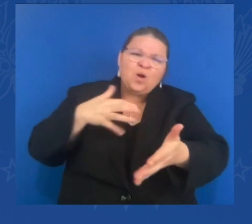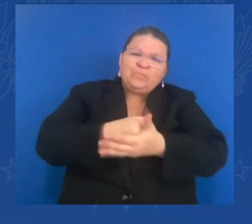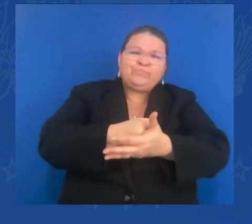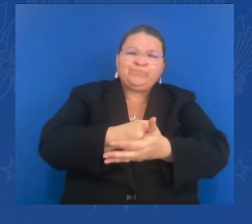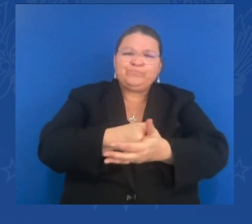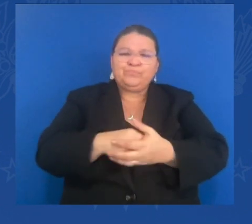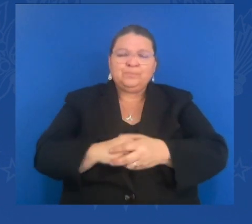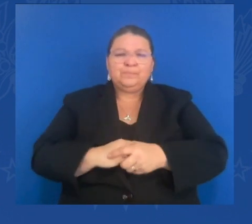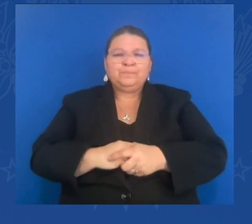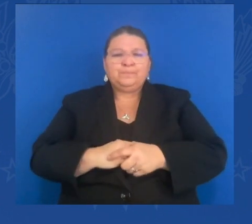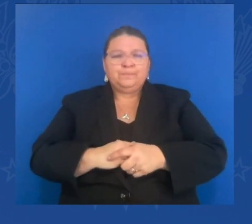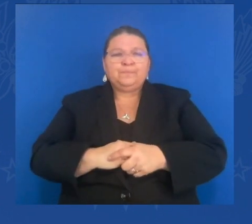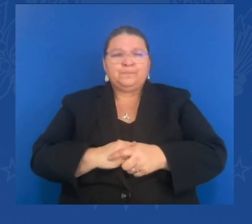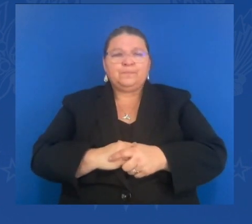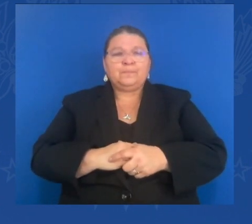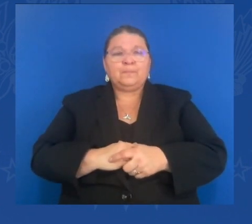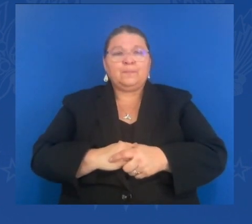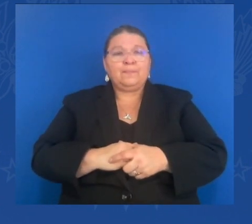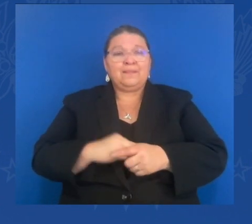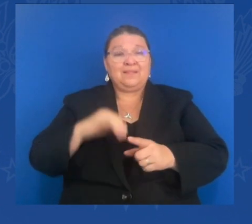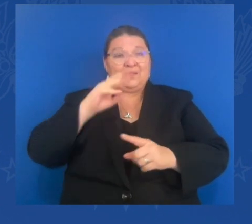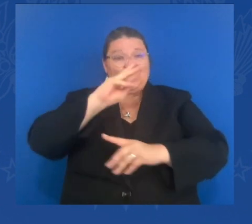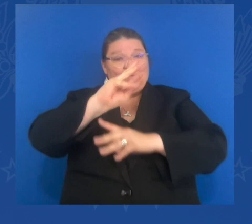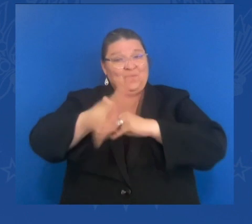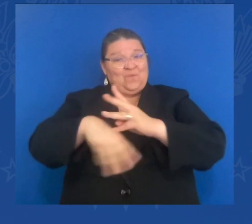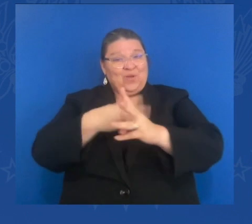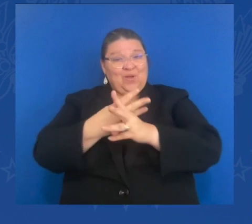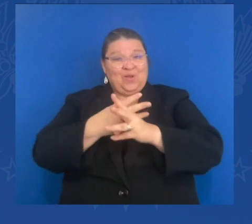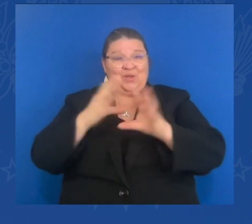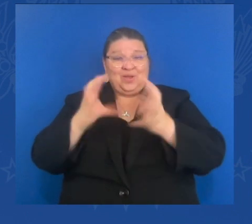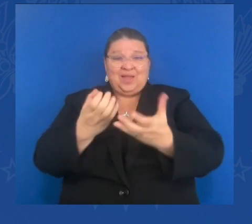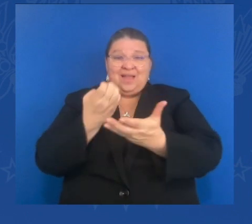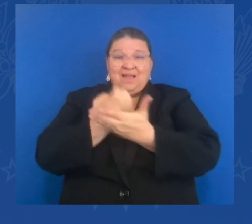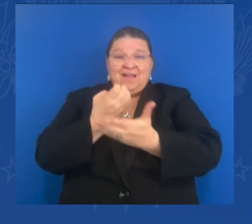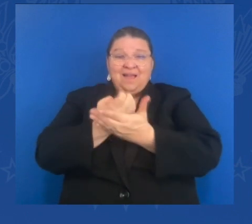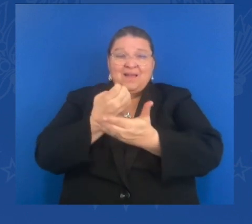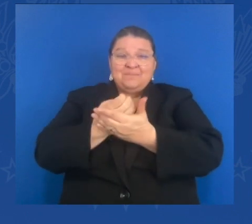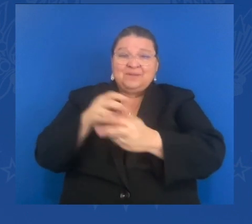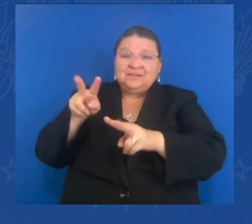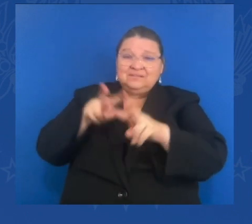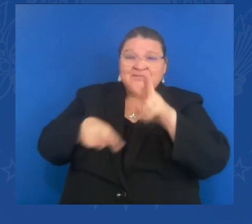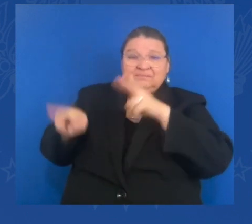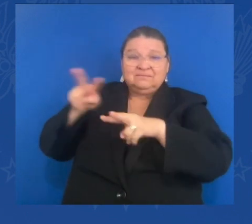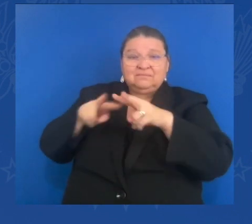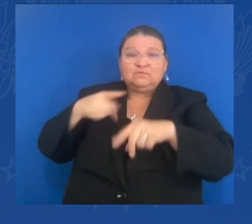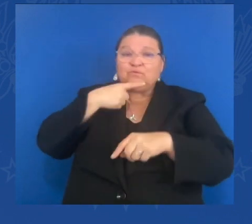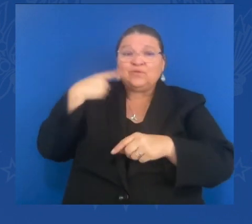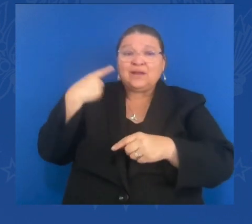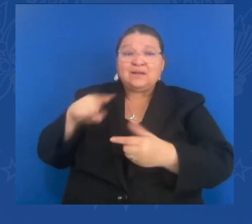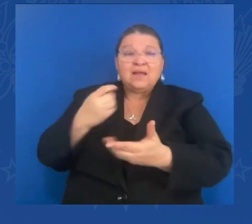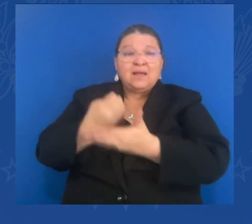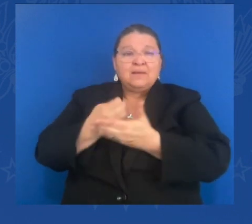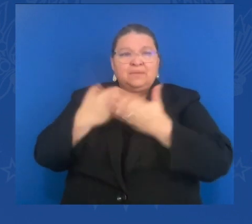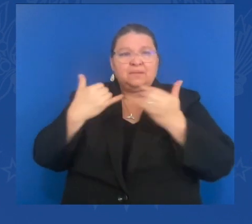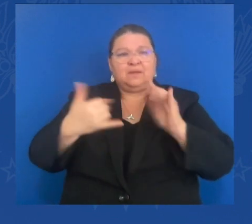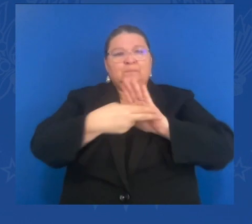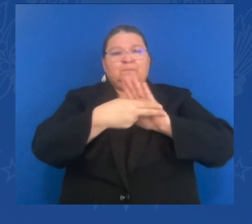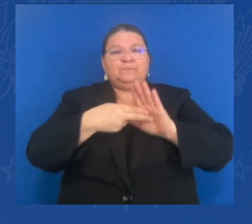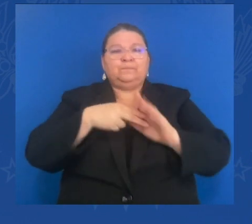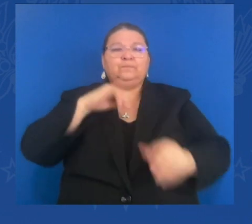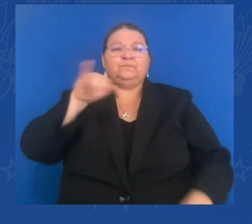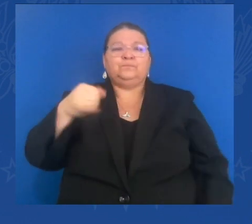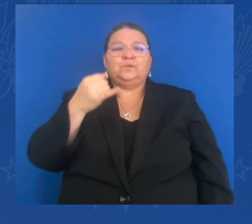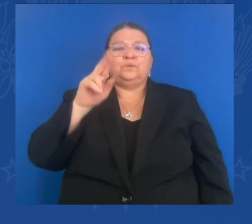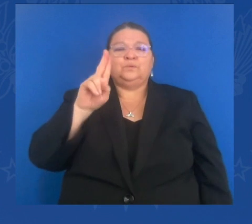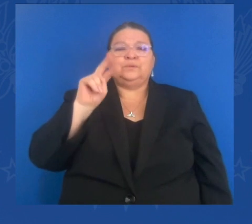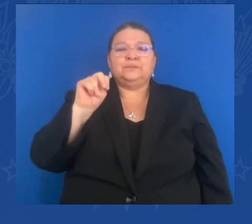status. The list of businesses, international corporations leaving Russia is growing by the day. We're also continuing